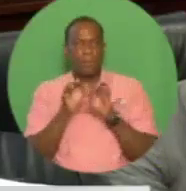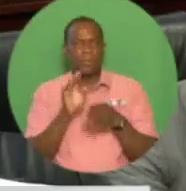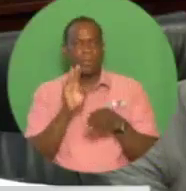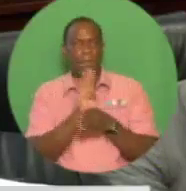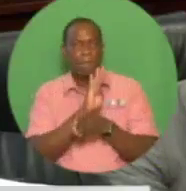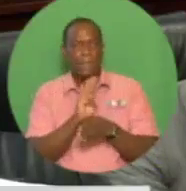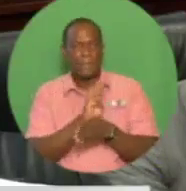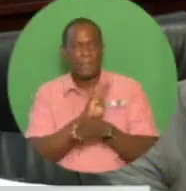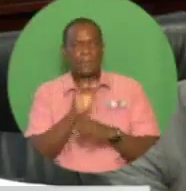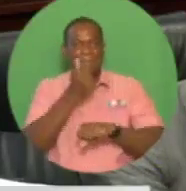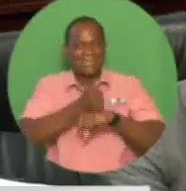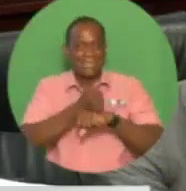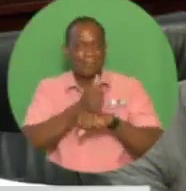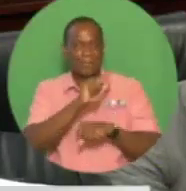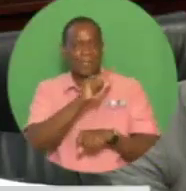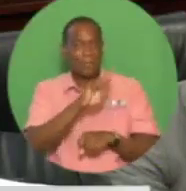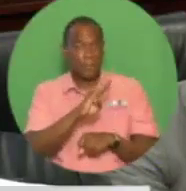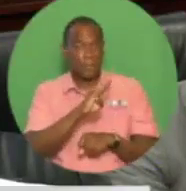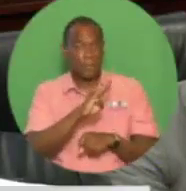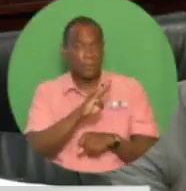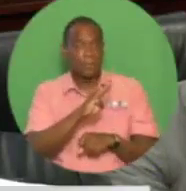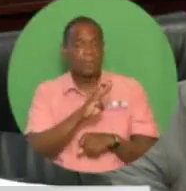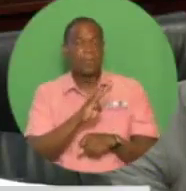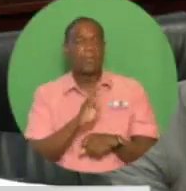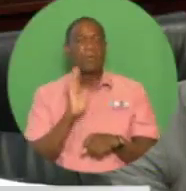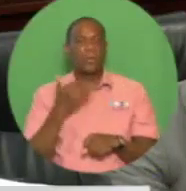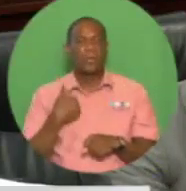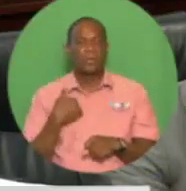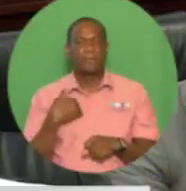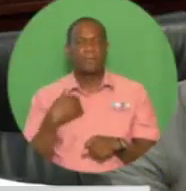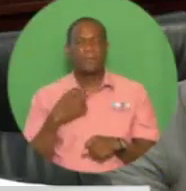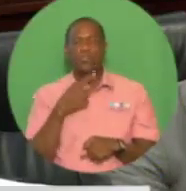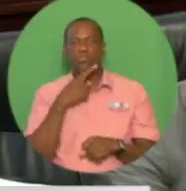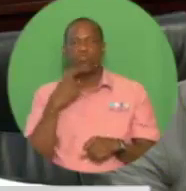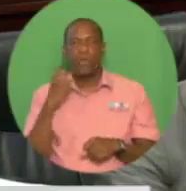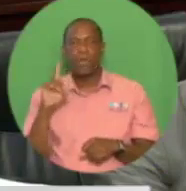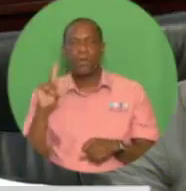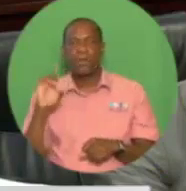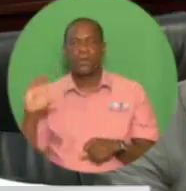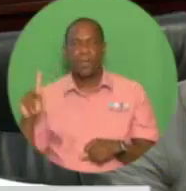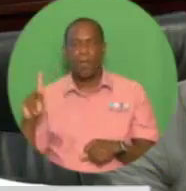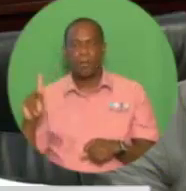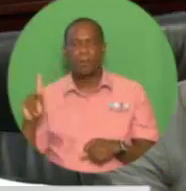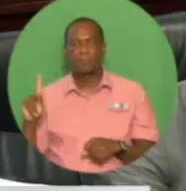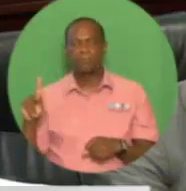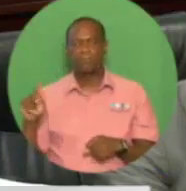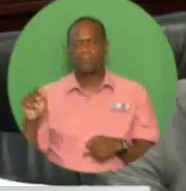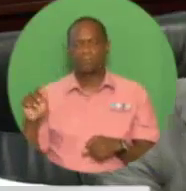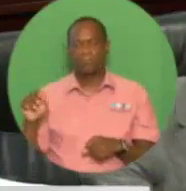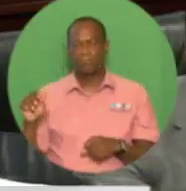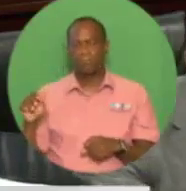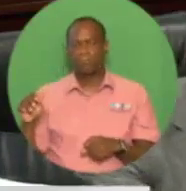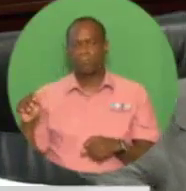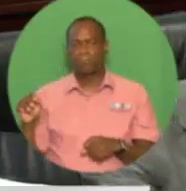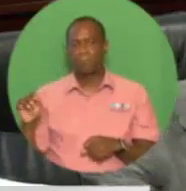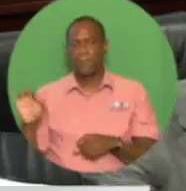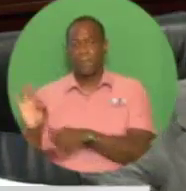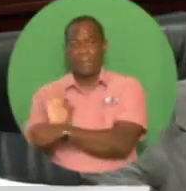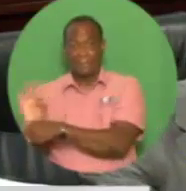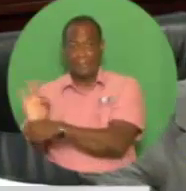with a shipbuilding and ship repair facility and a transshipment port. This project is expected to generate 2